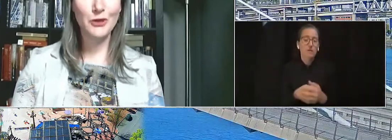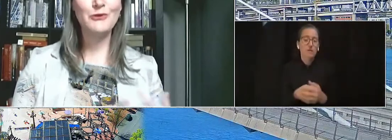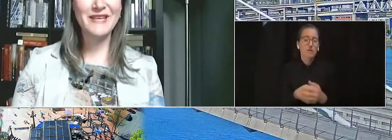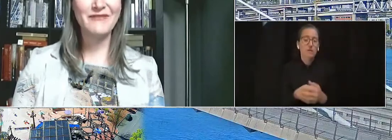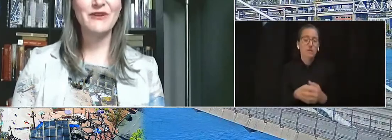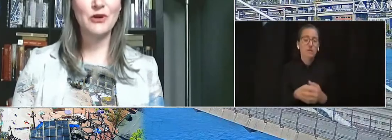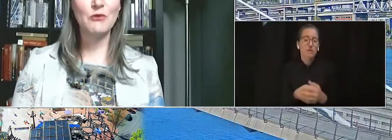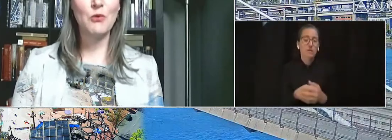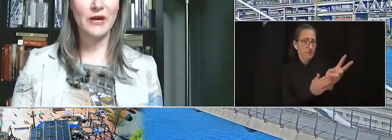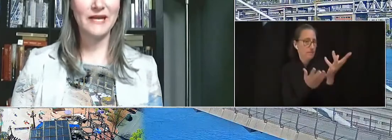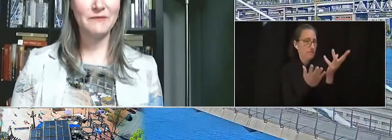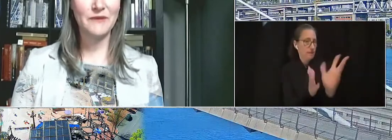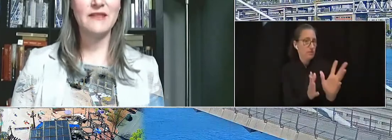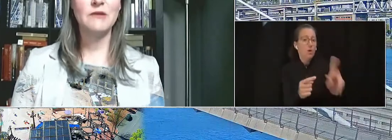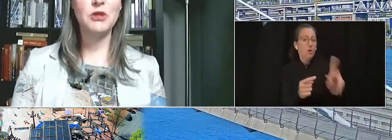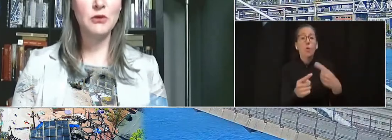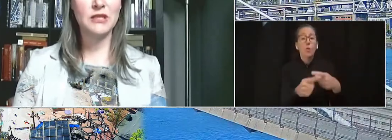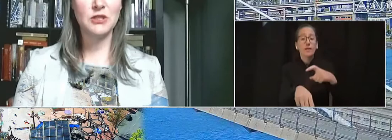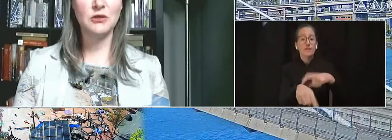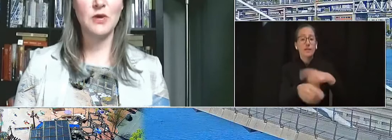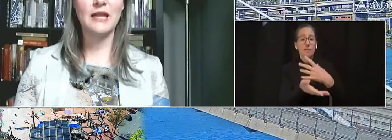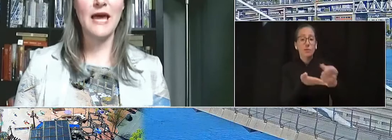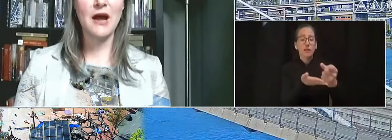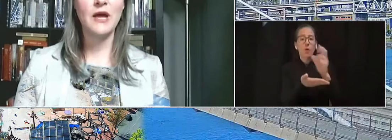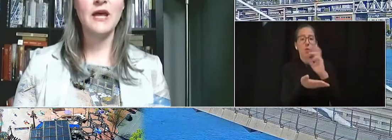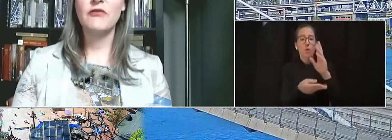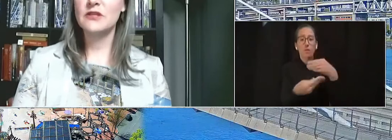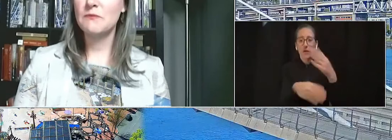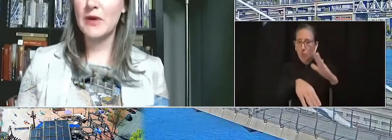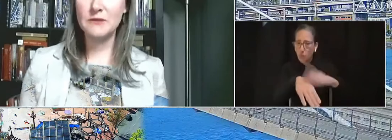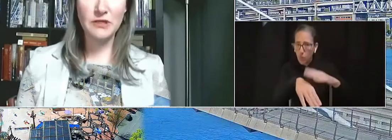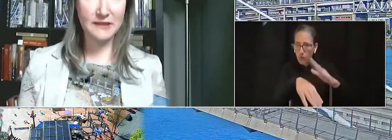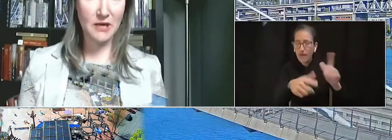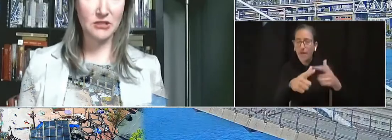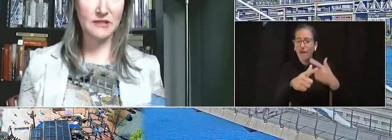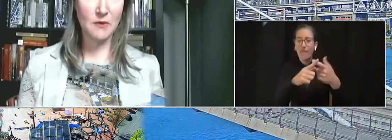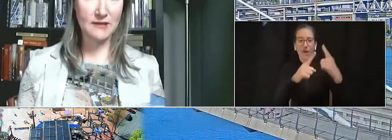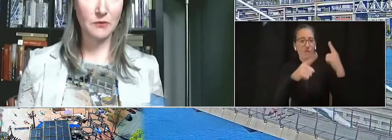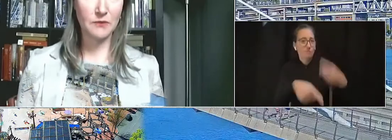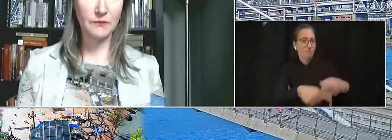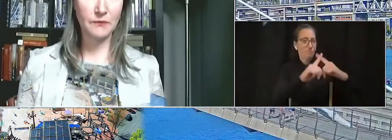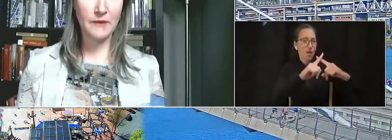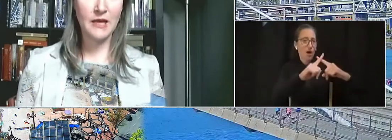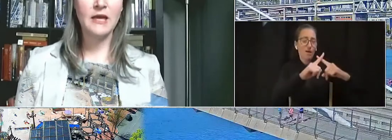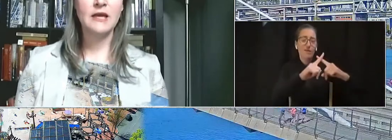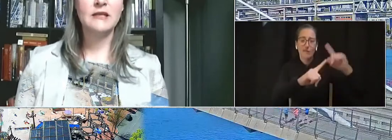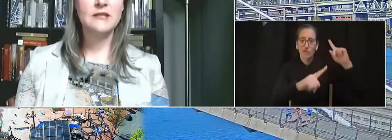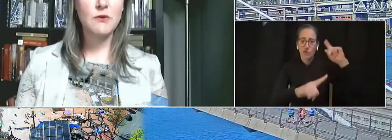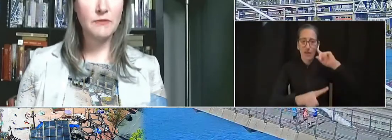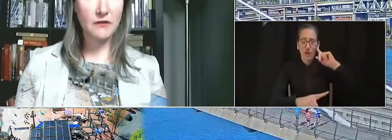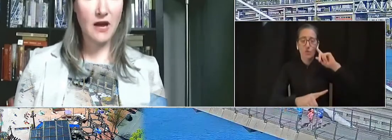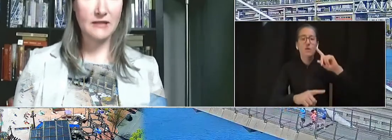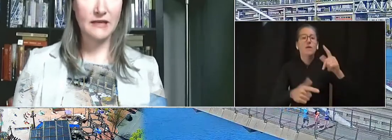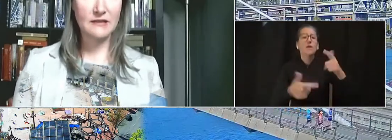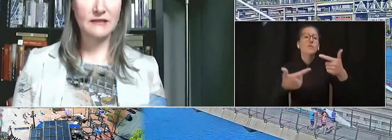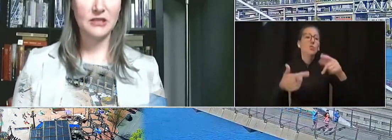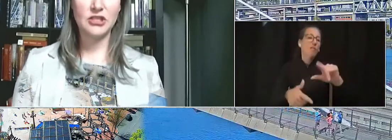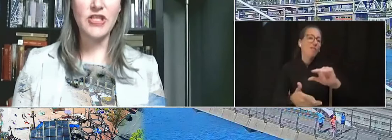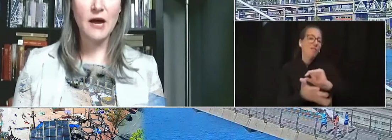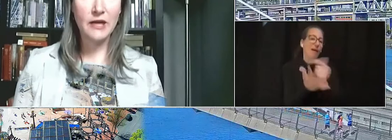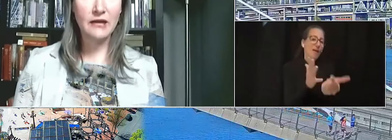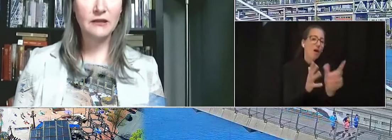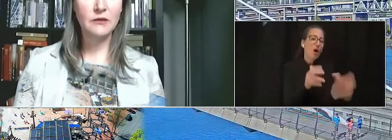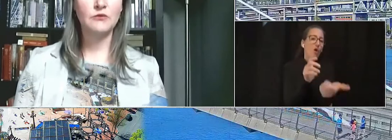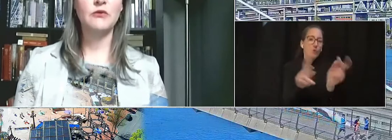a verbal warning and then muted to allow for as much participation as possible. Disruptive conduct